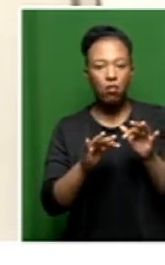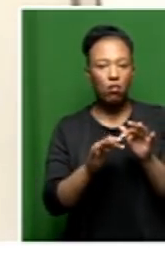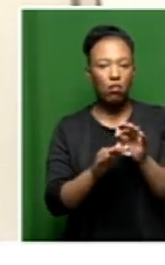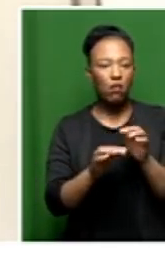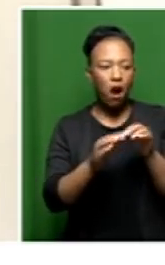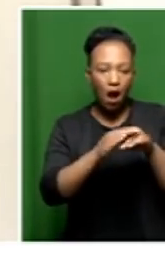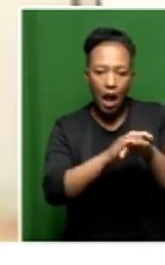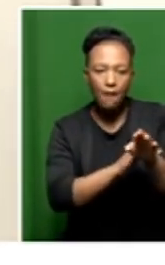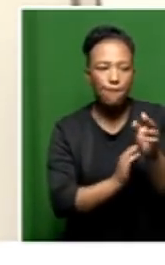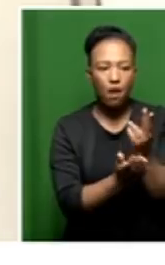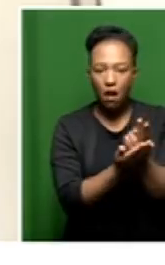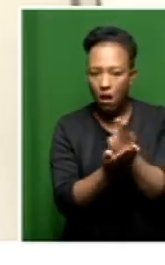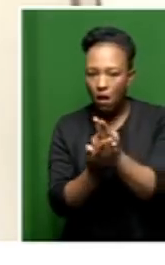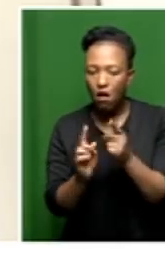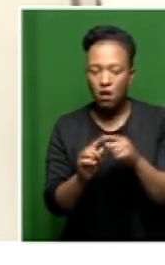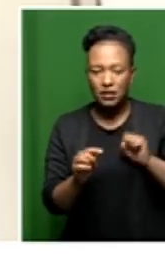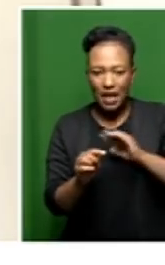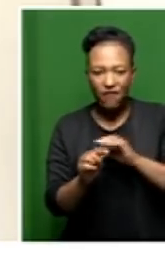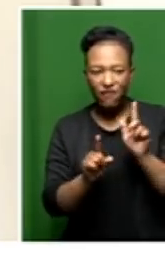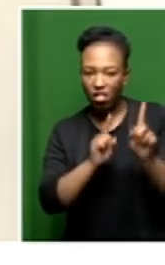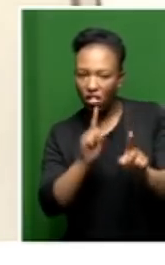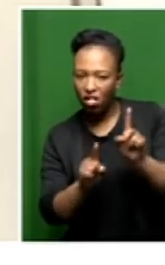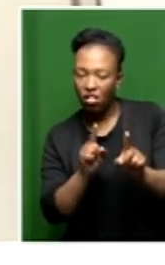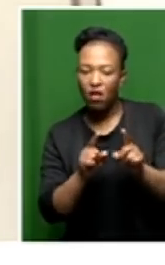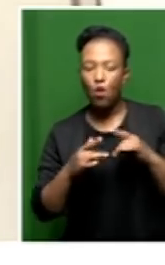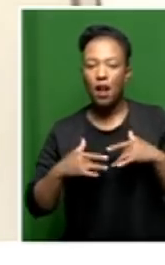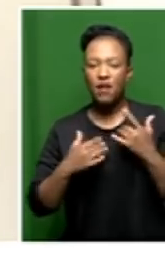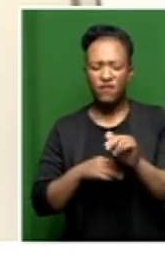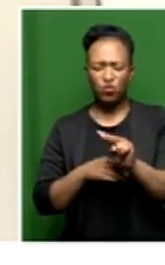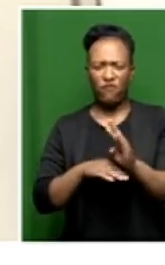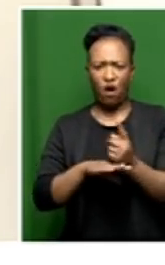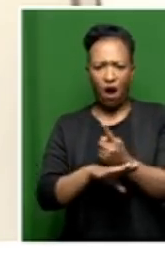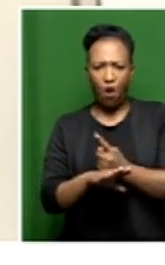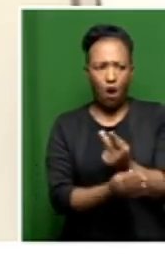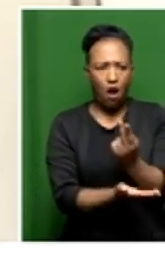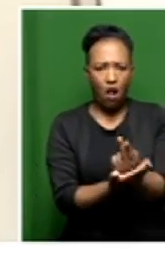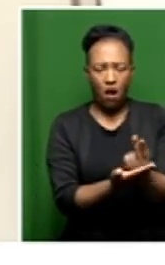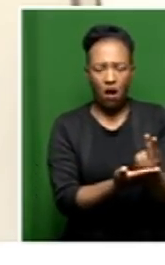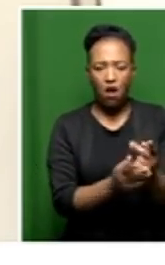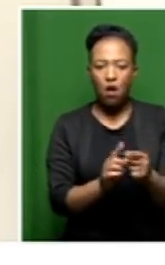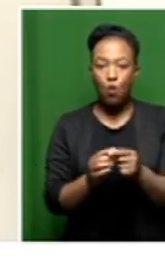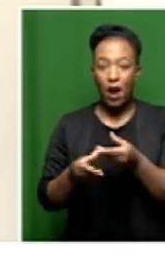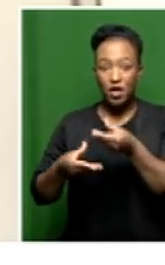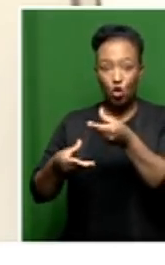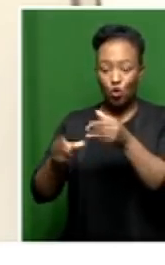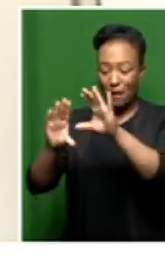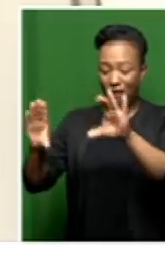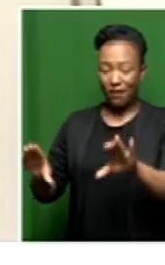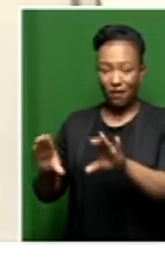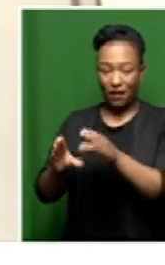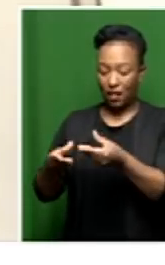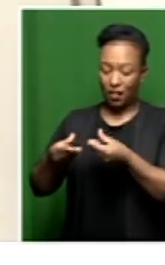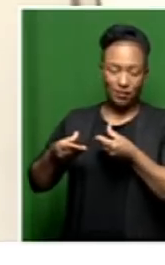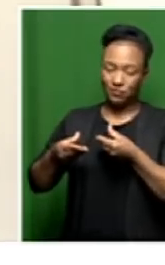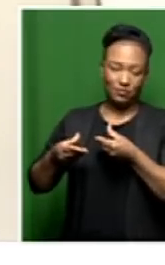who would be living there 24 hours without us having those documents. Because,